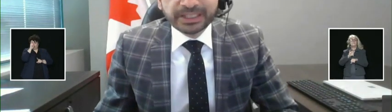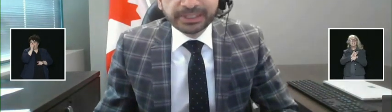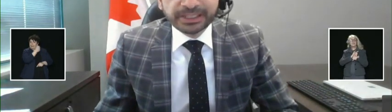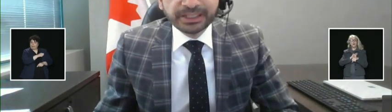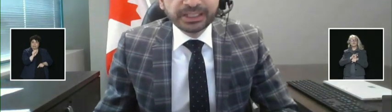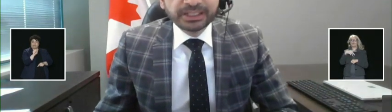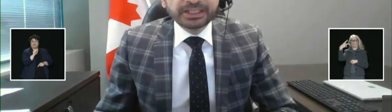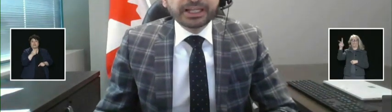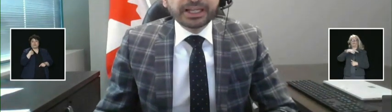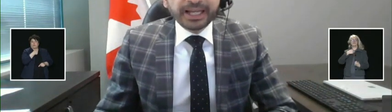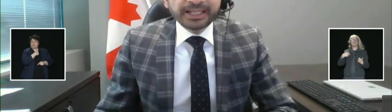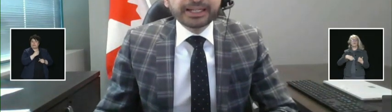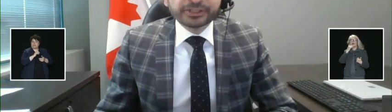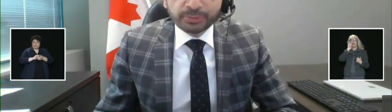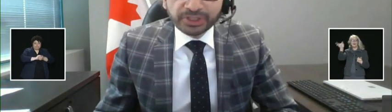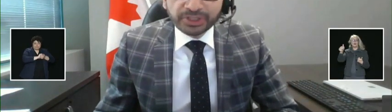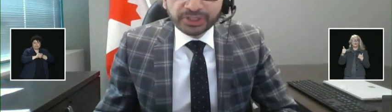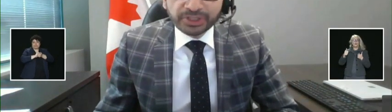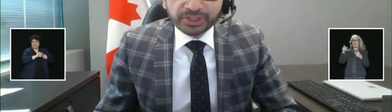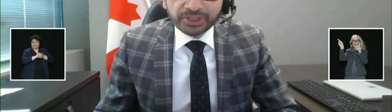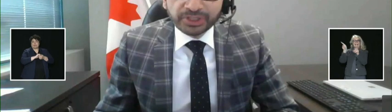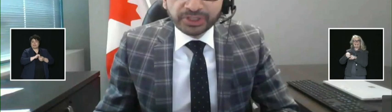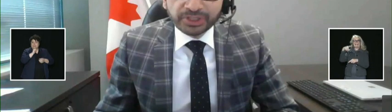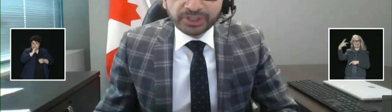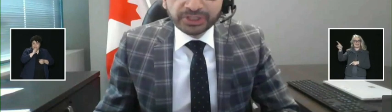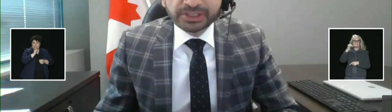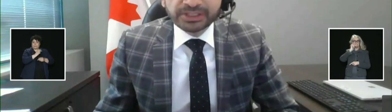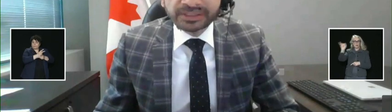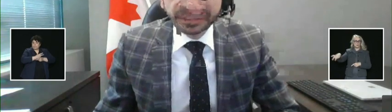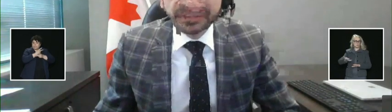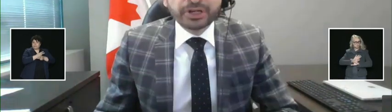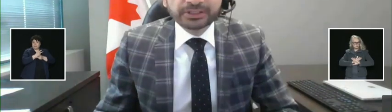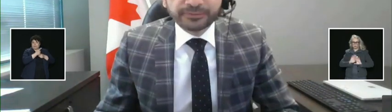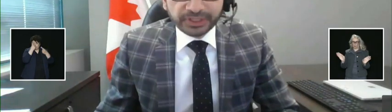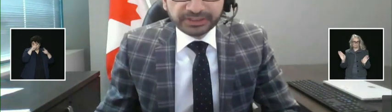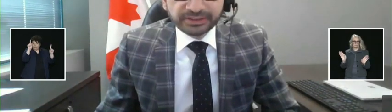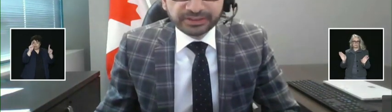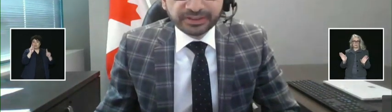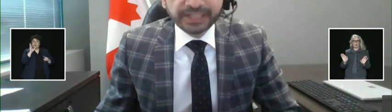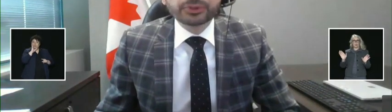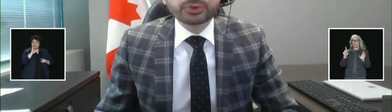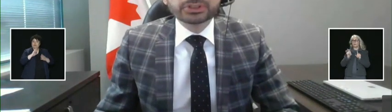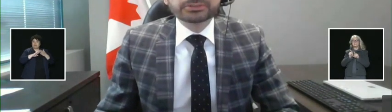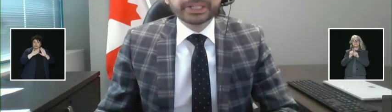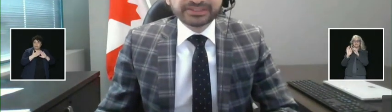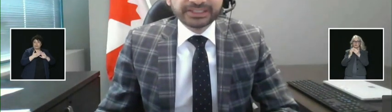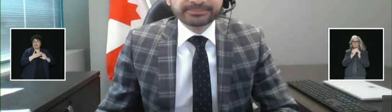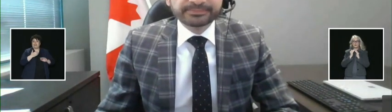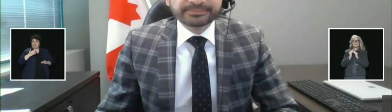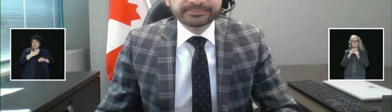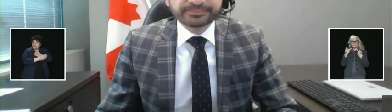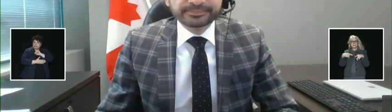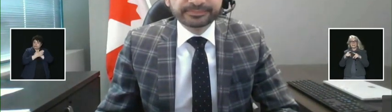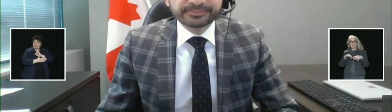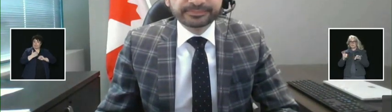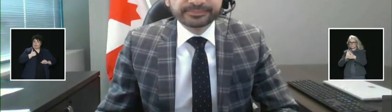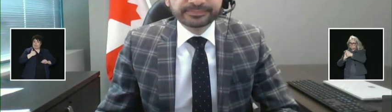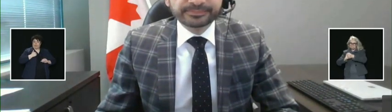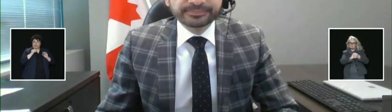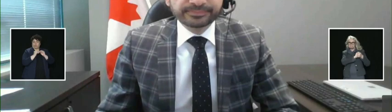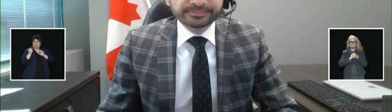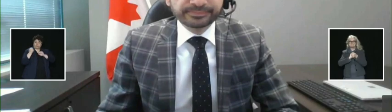get through this pandemic, and our communities and our country will be stronger for it. Thank you. Merci.